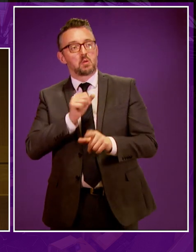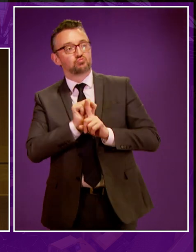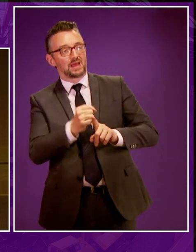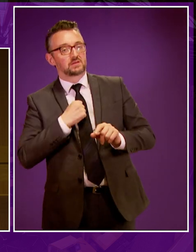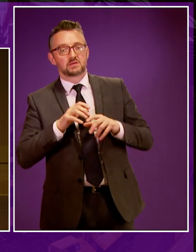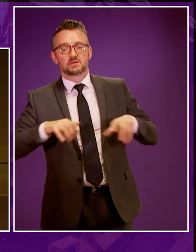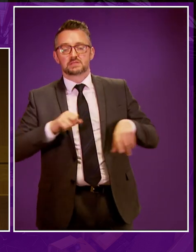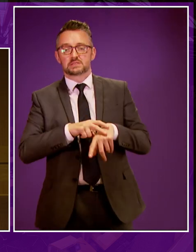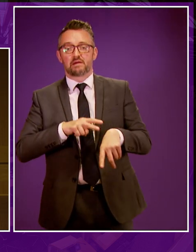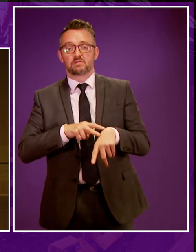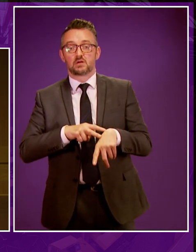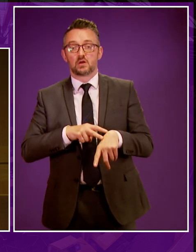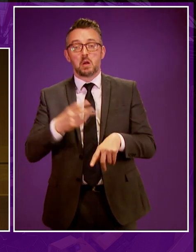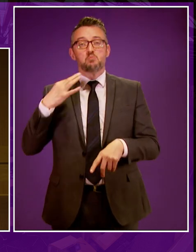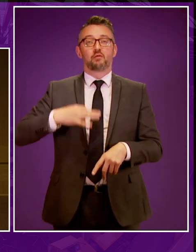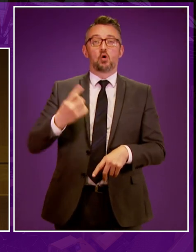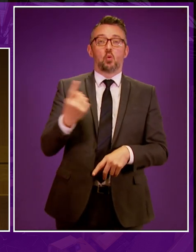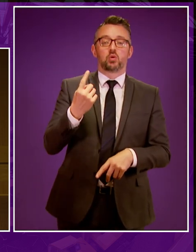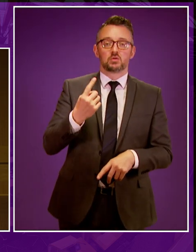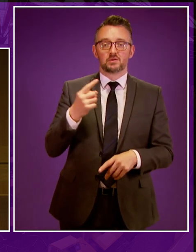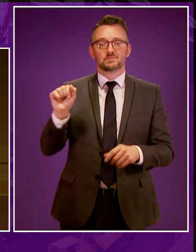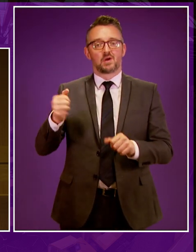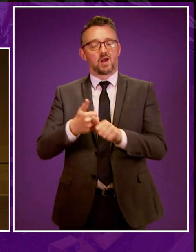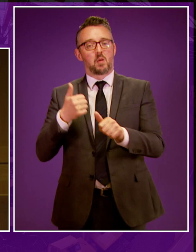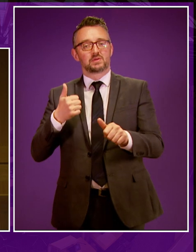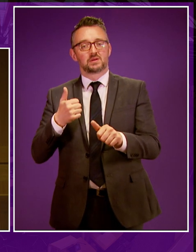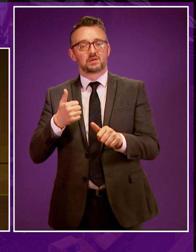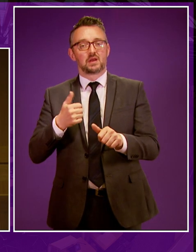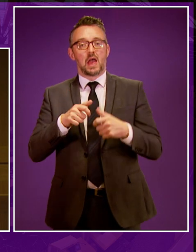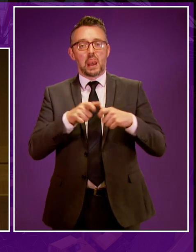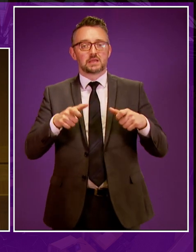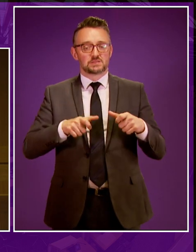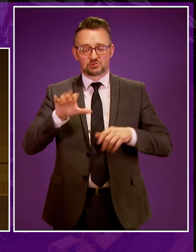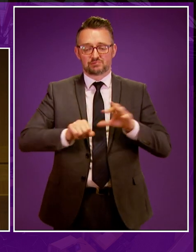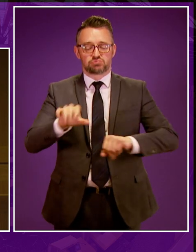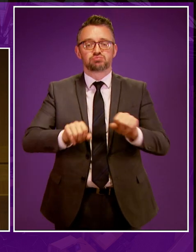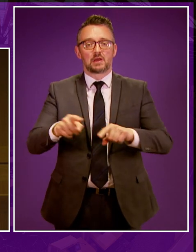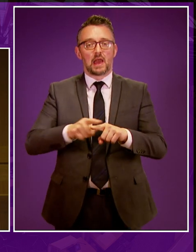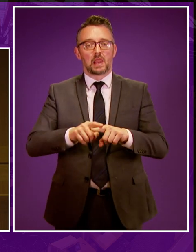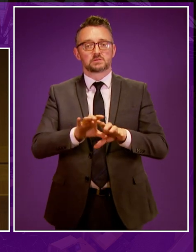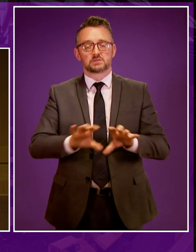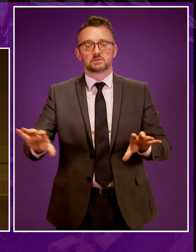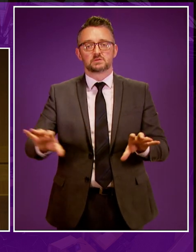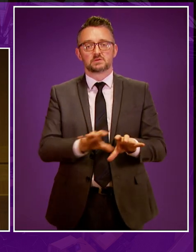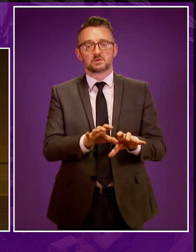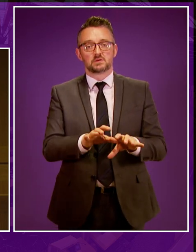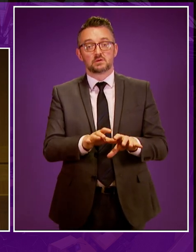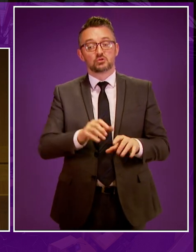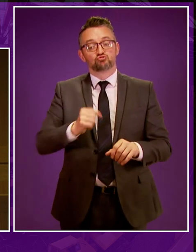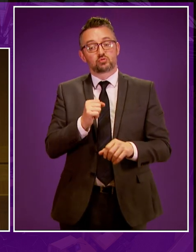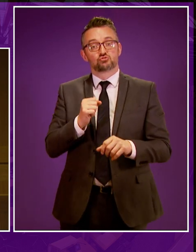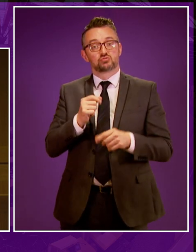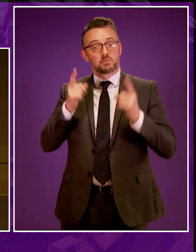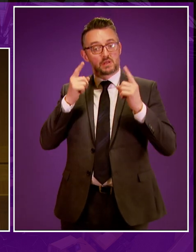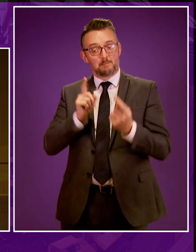And it's any of us who have the most to gain, snapping up licences across the central belt in the north of England. Scottish government ministers met the company